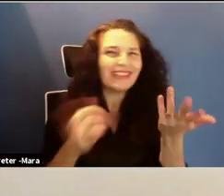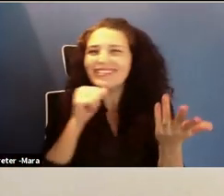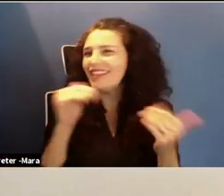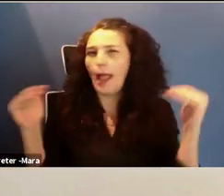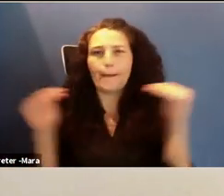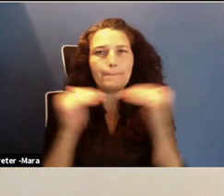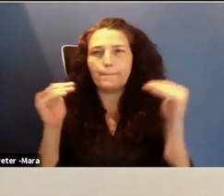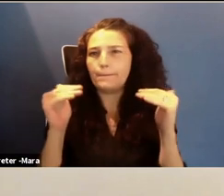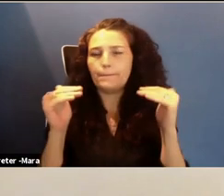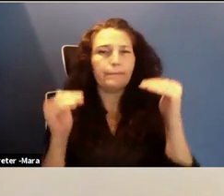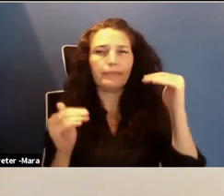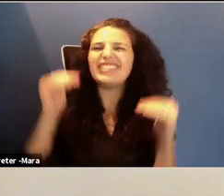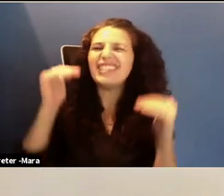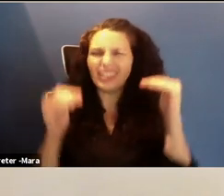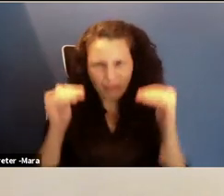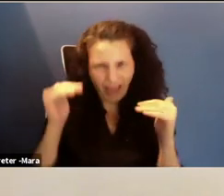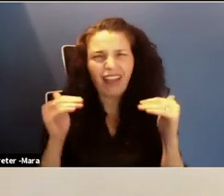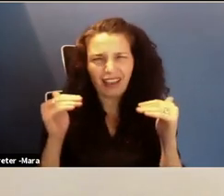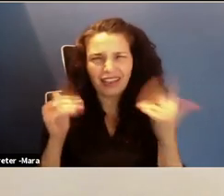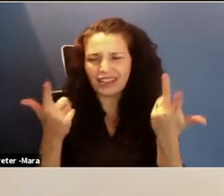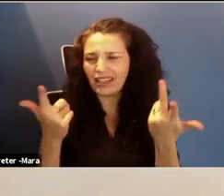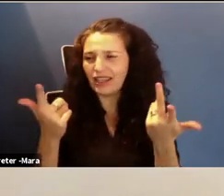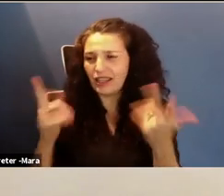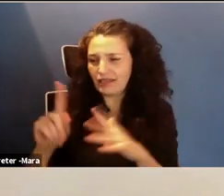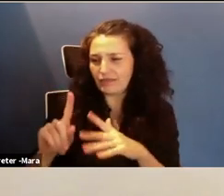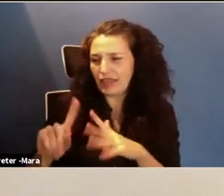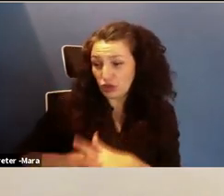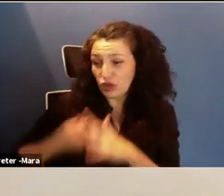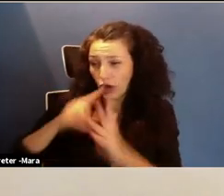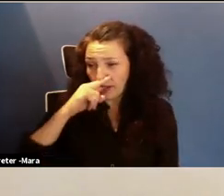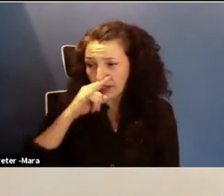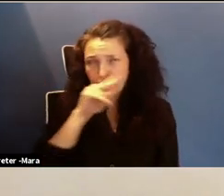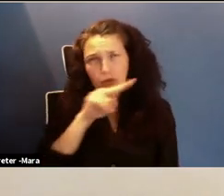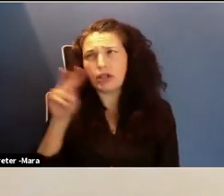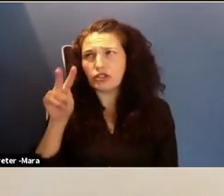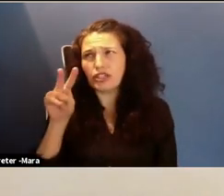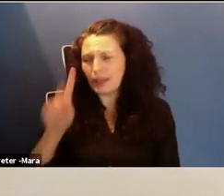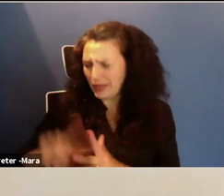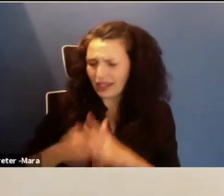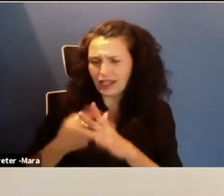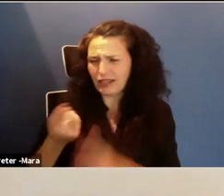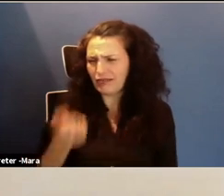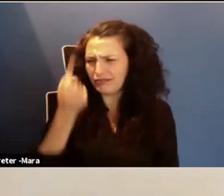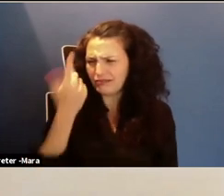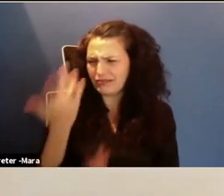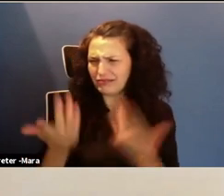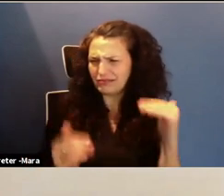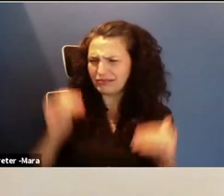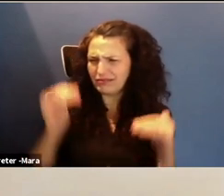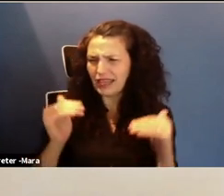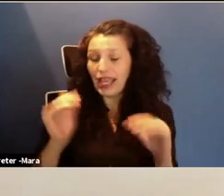world to kids from the beginning, because nobody seemed to really be aware of this situation, which I thought was an